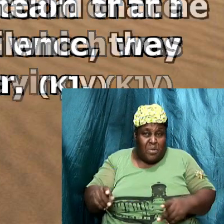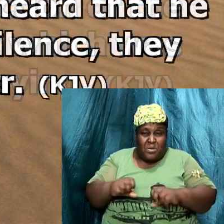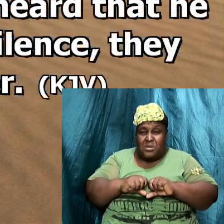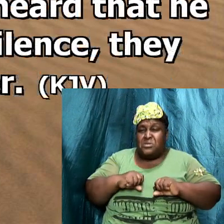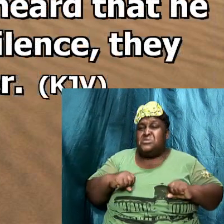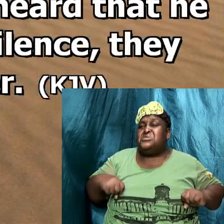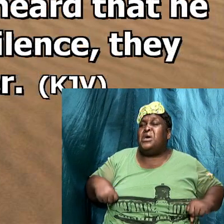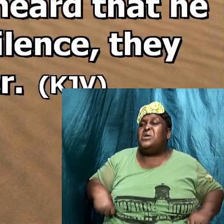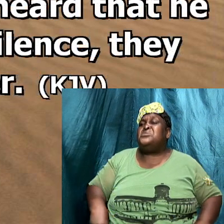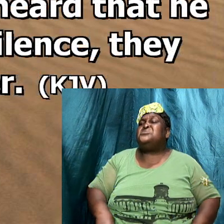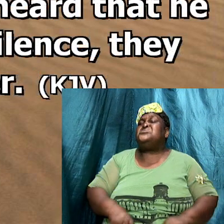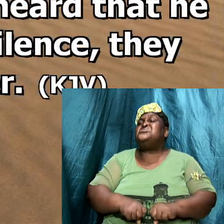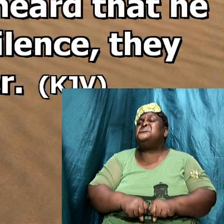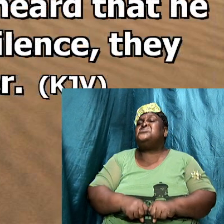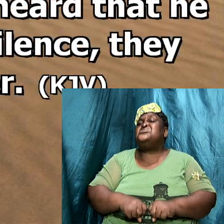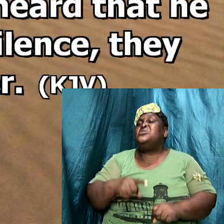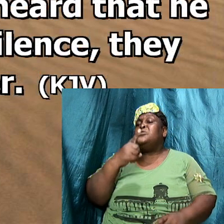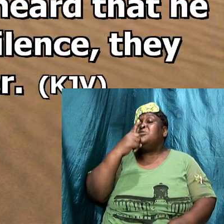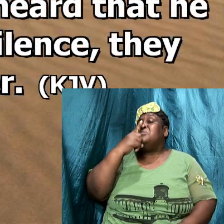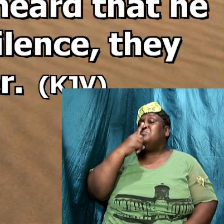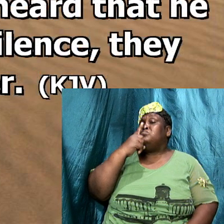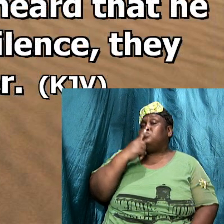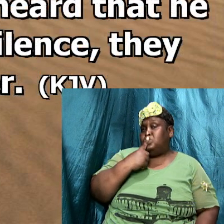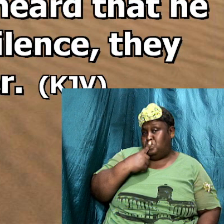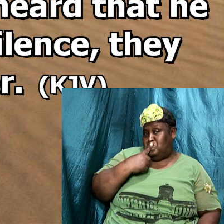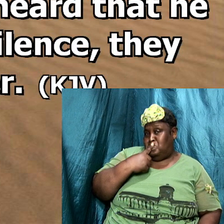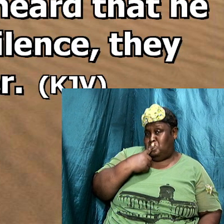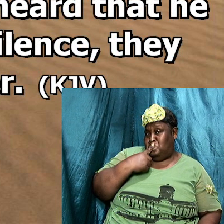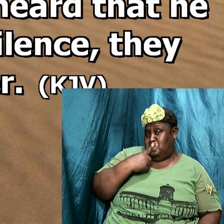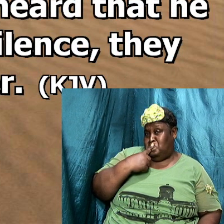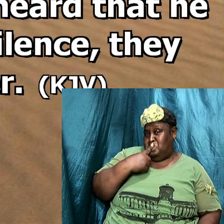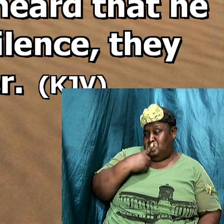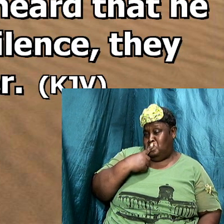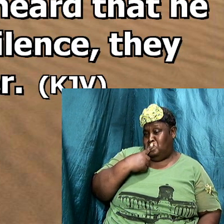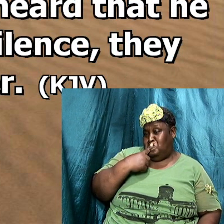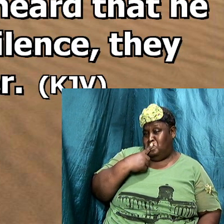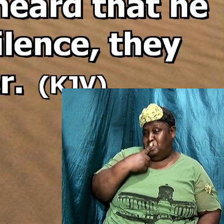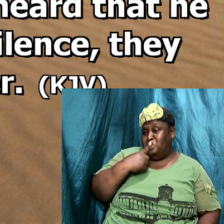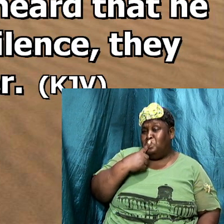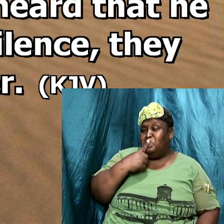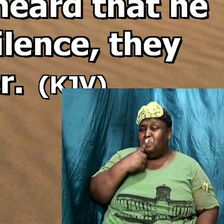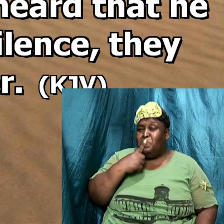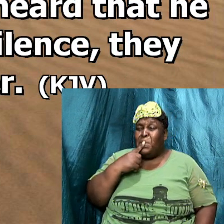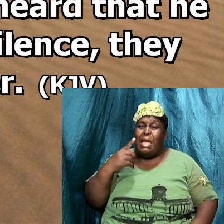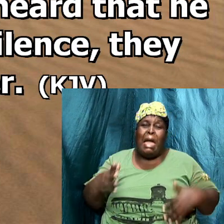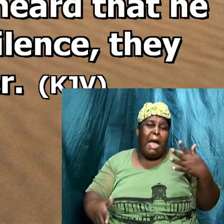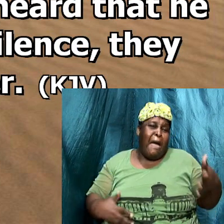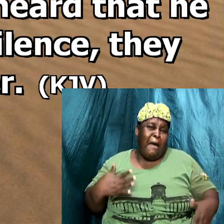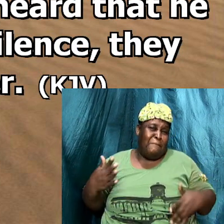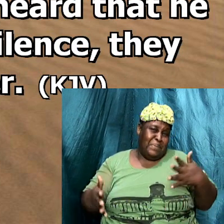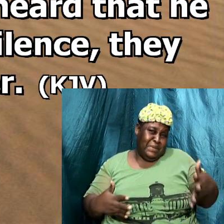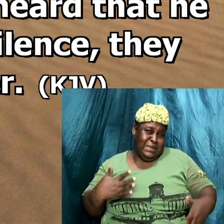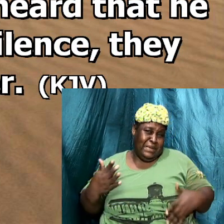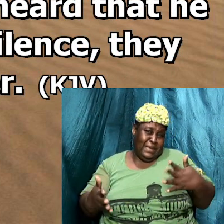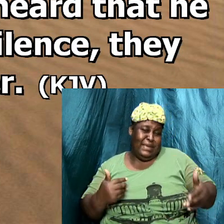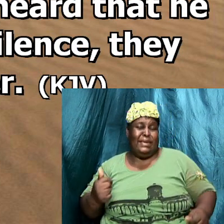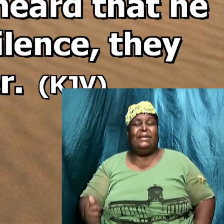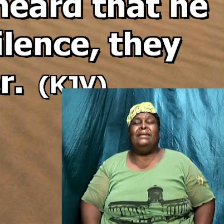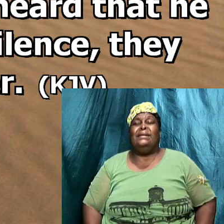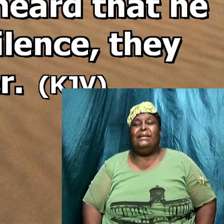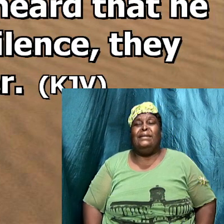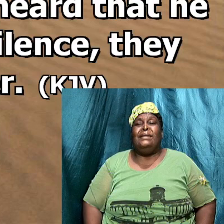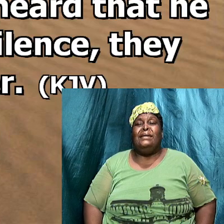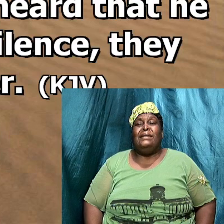together in other words the Pharisees were happy that Jesus put them together the passage tell us that the